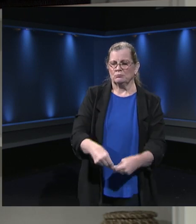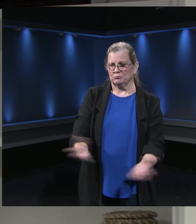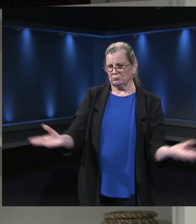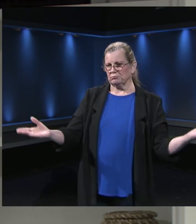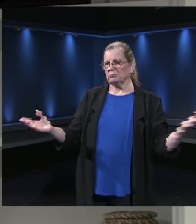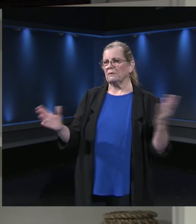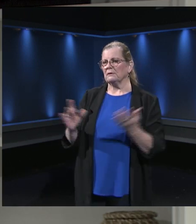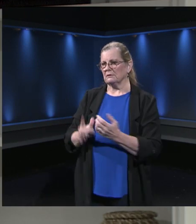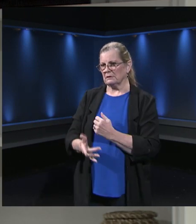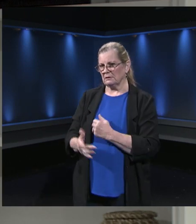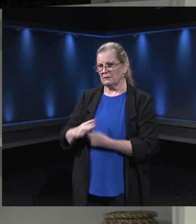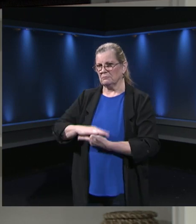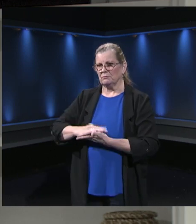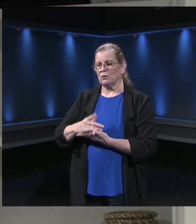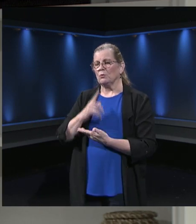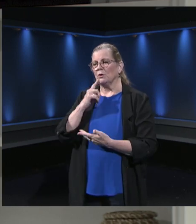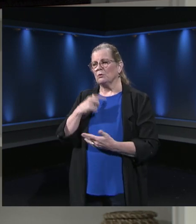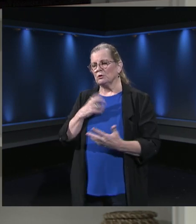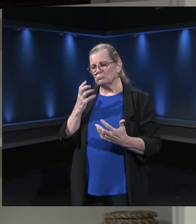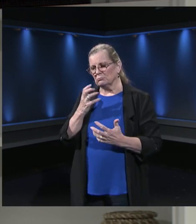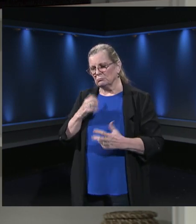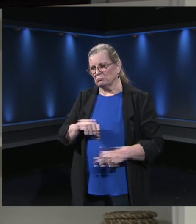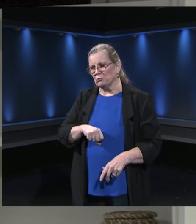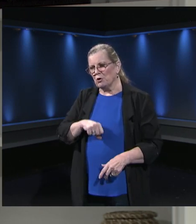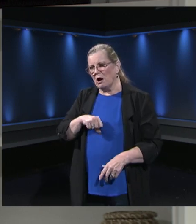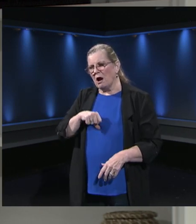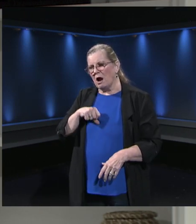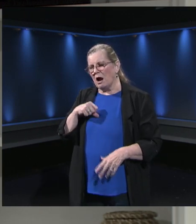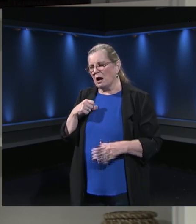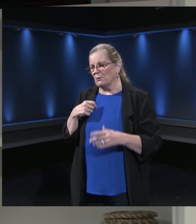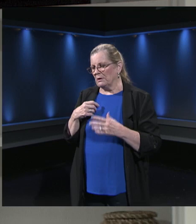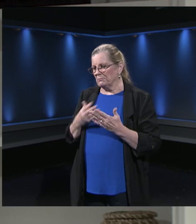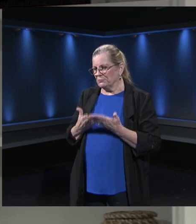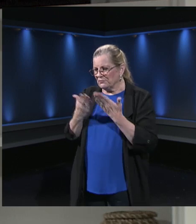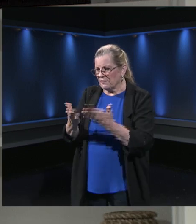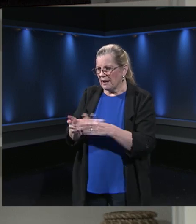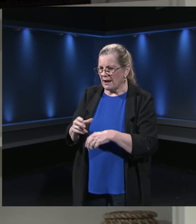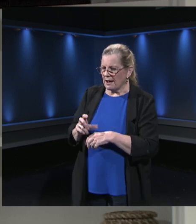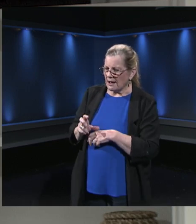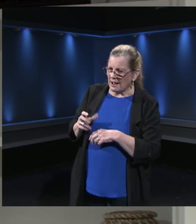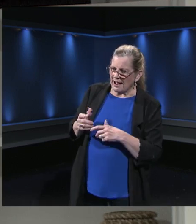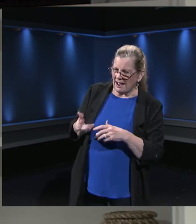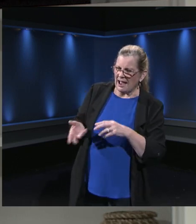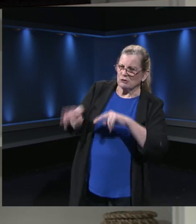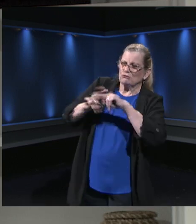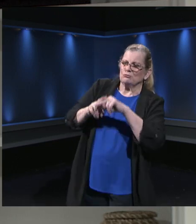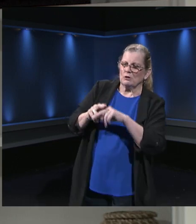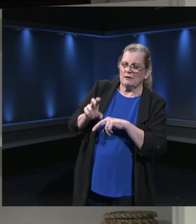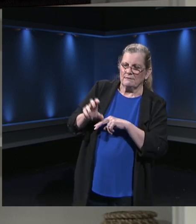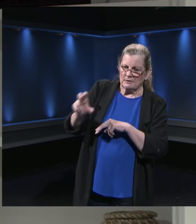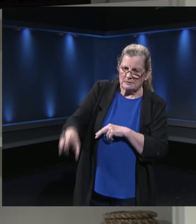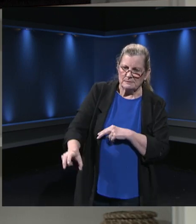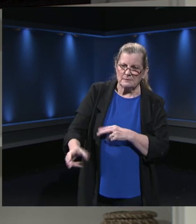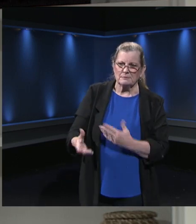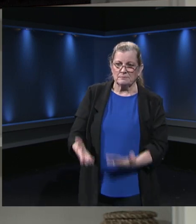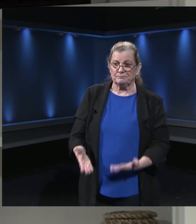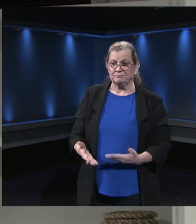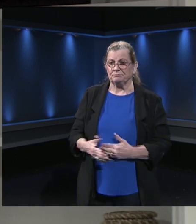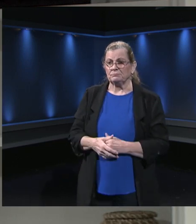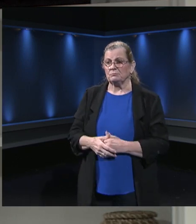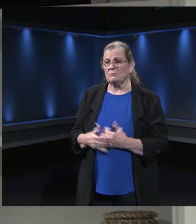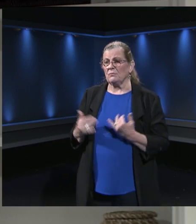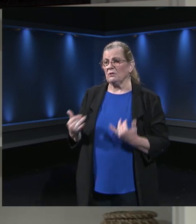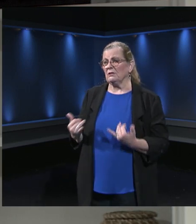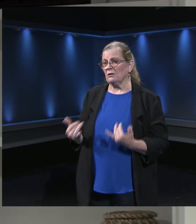really proud of doing that additional investment. The other thing, and I know we already mentioned it, Tracy, but as we're getting near the end of the call,